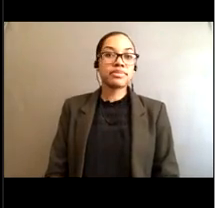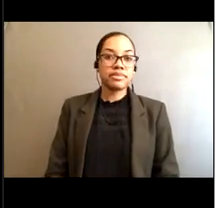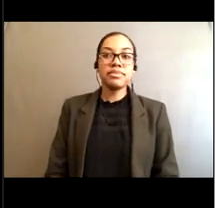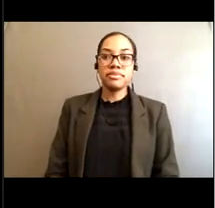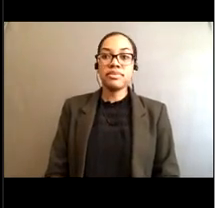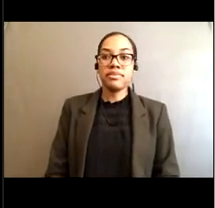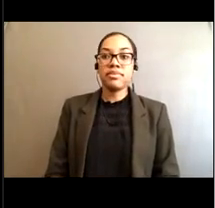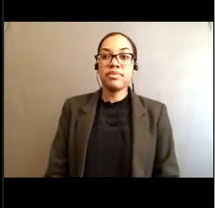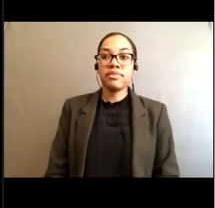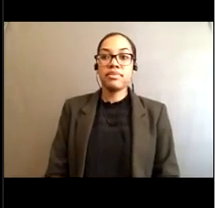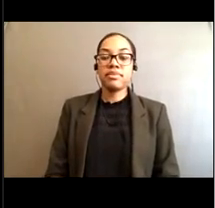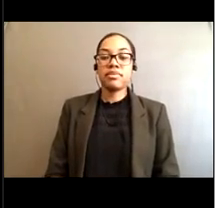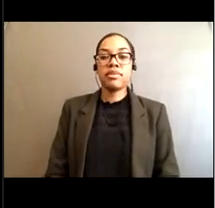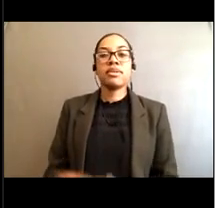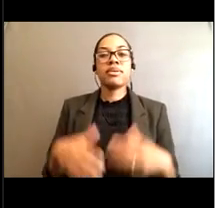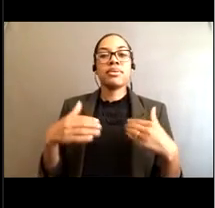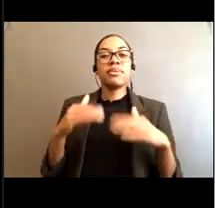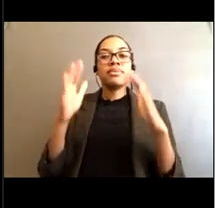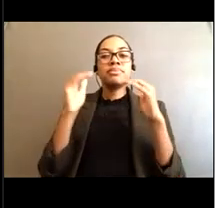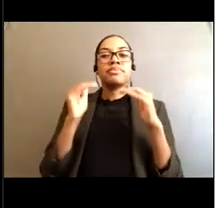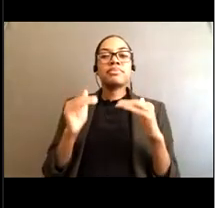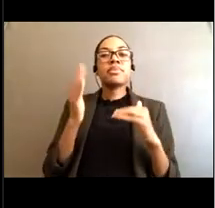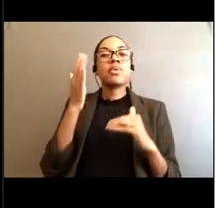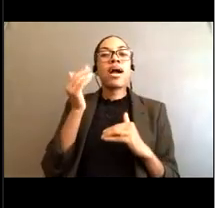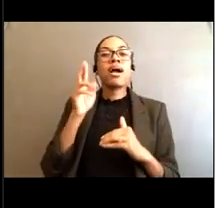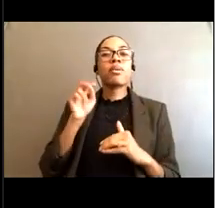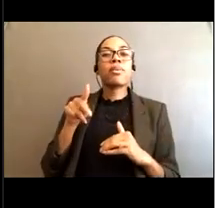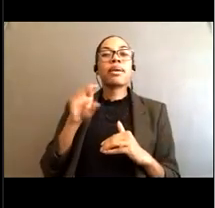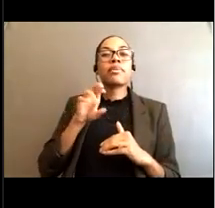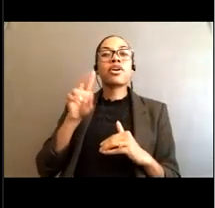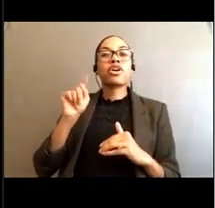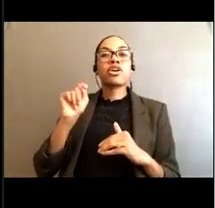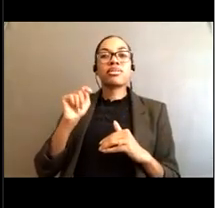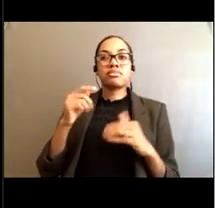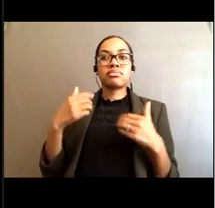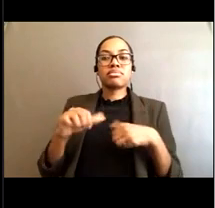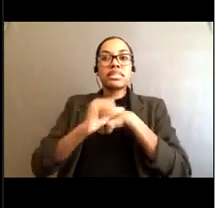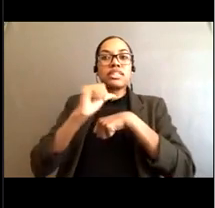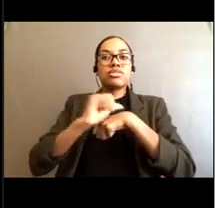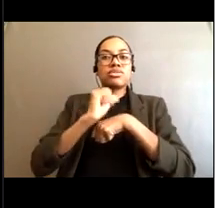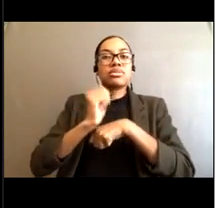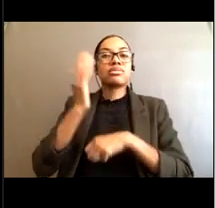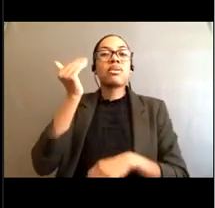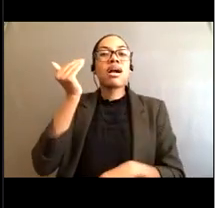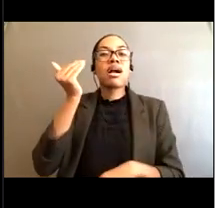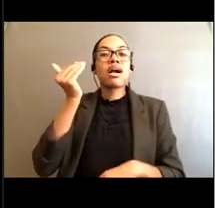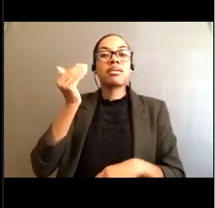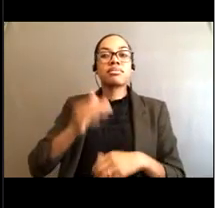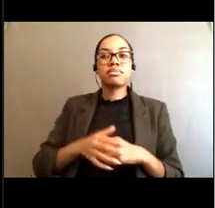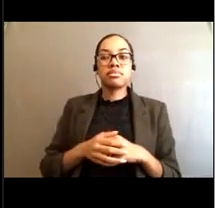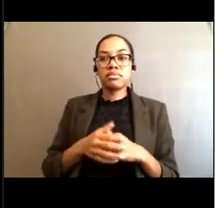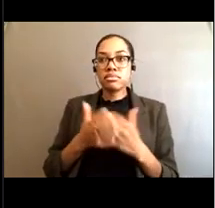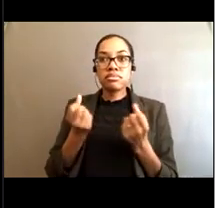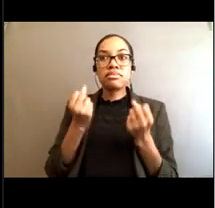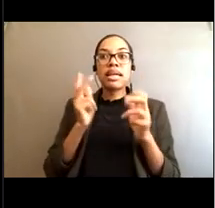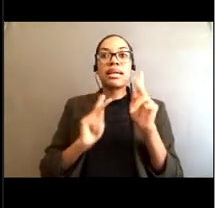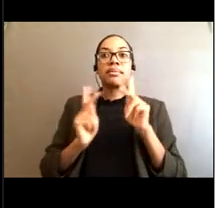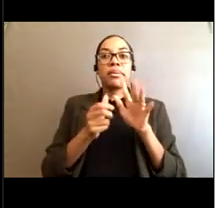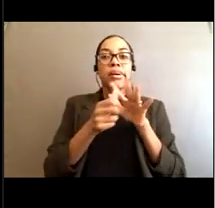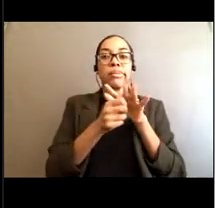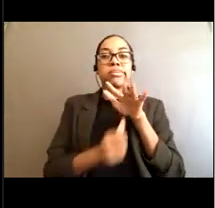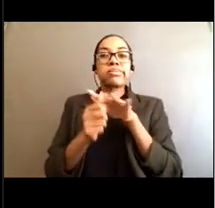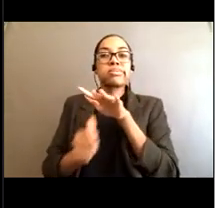So why are rip currents so dangerous? Why are 100 people each year losing their lives in the beaches of the United